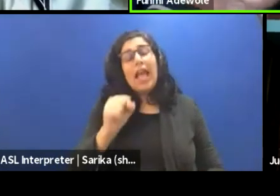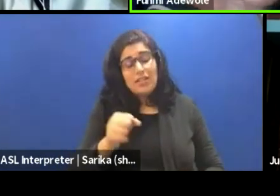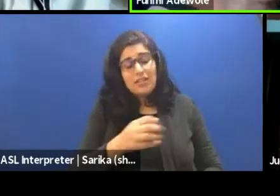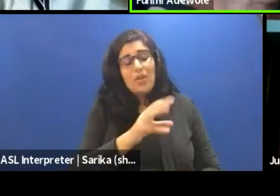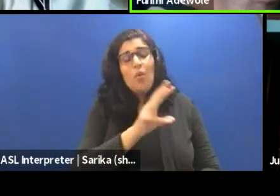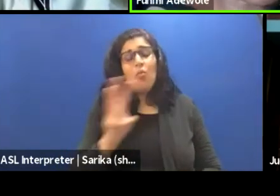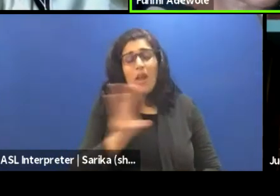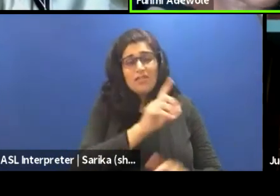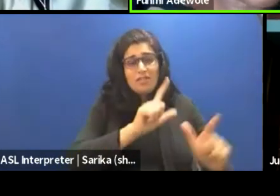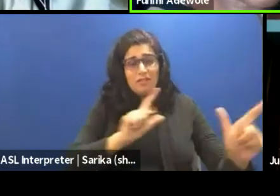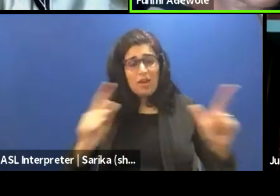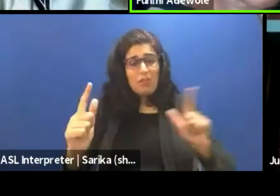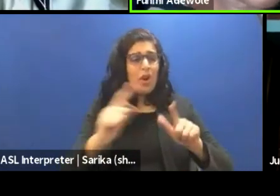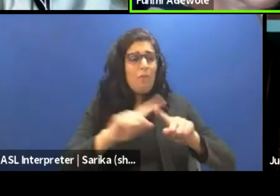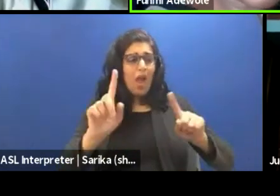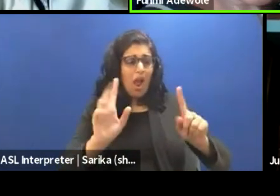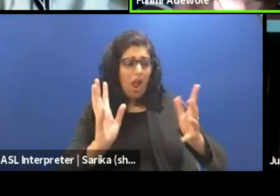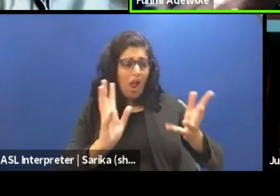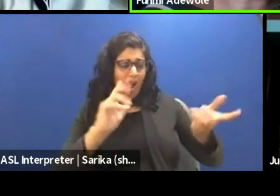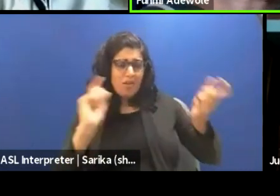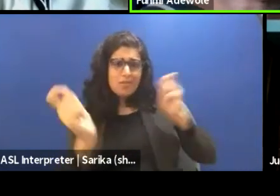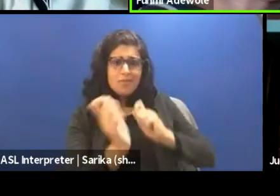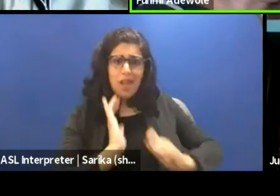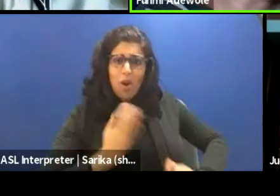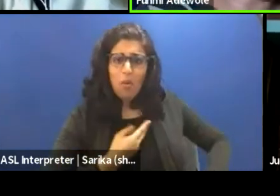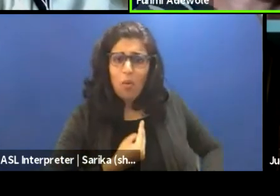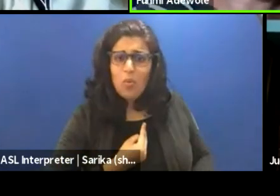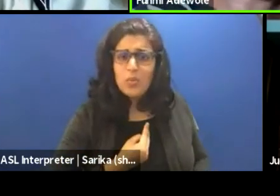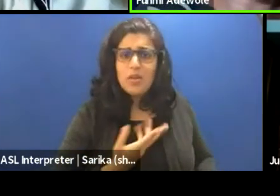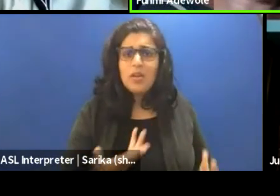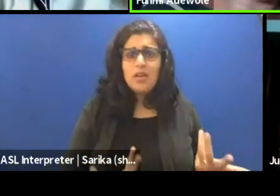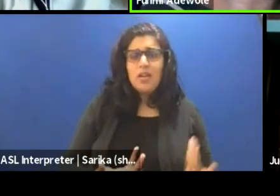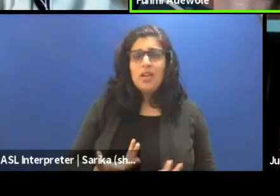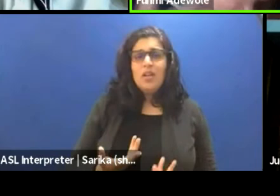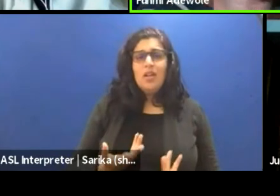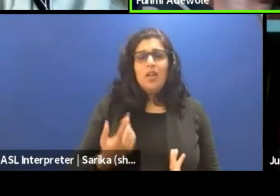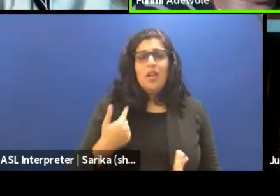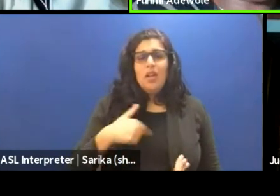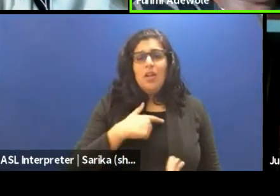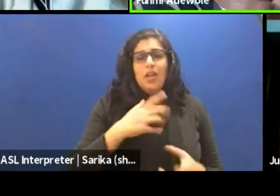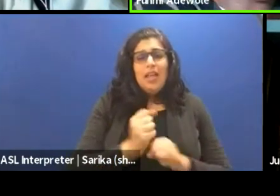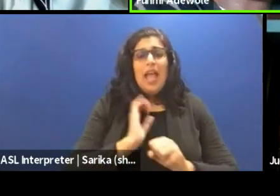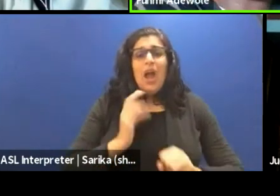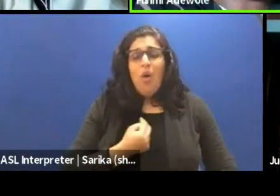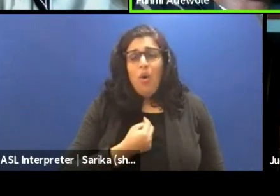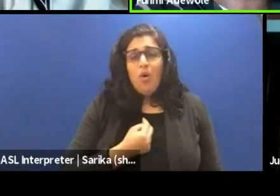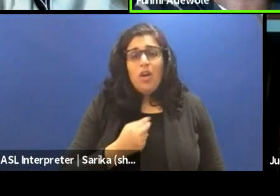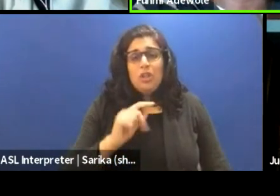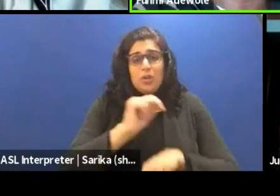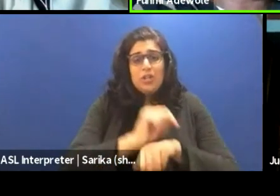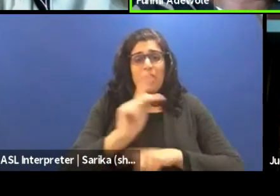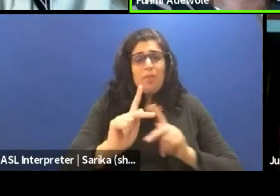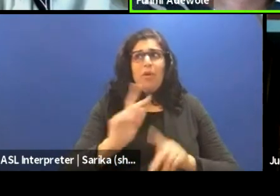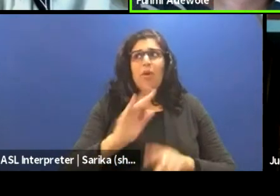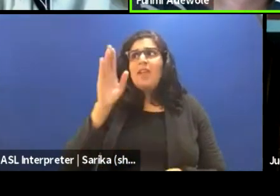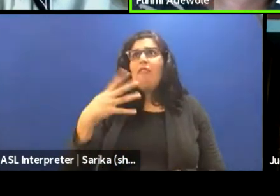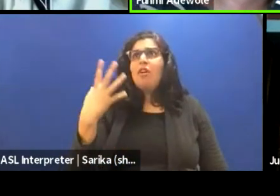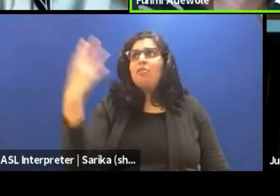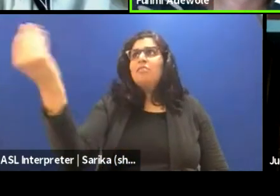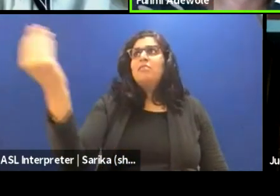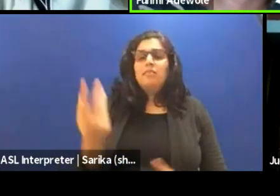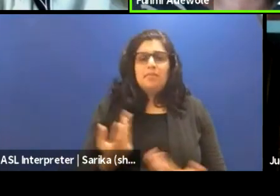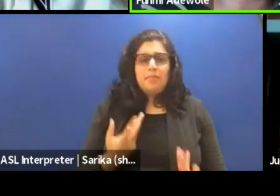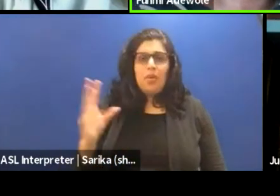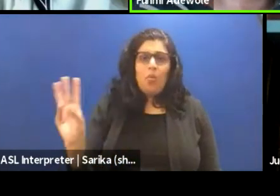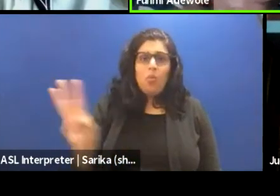but we've made it our own. If you talk, you know, we've made our own. Traditional people have never gone to, you know,